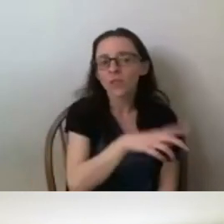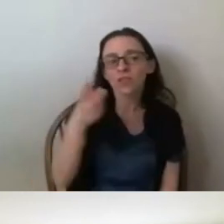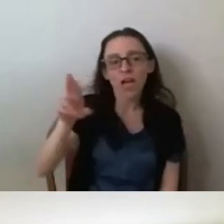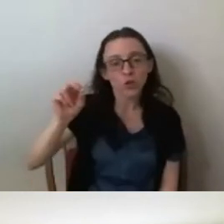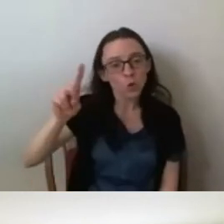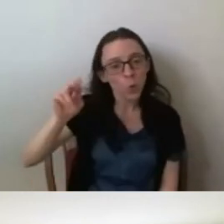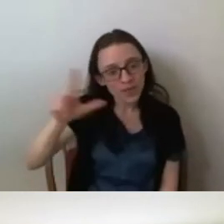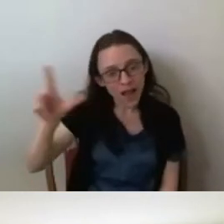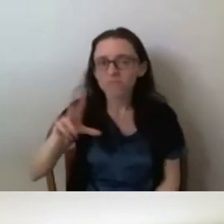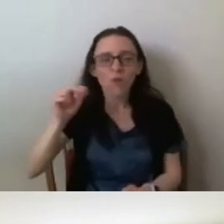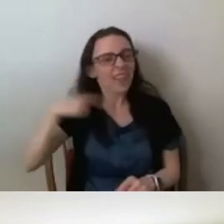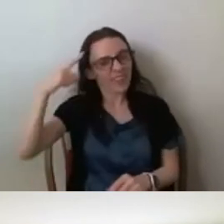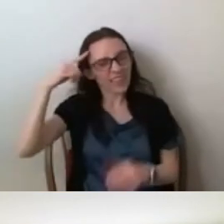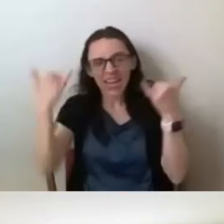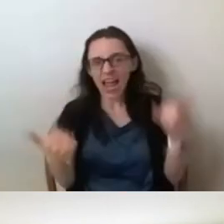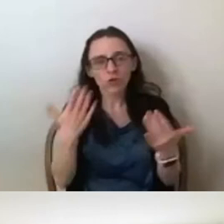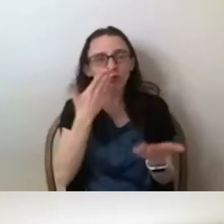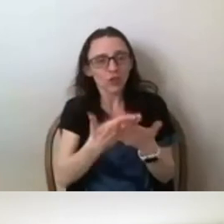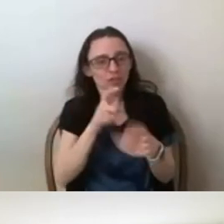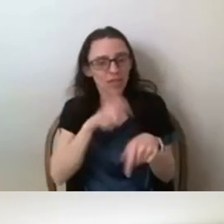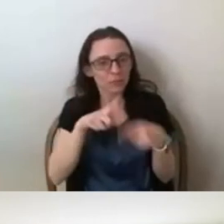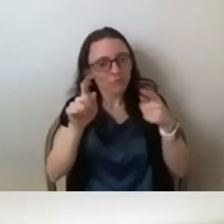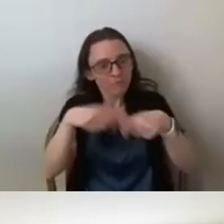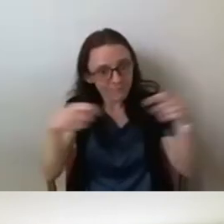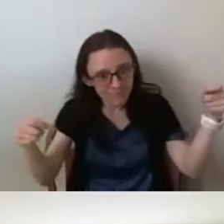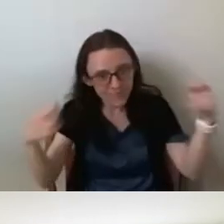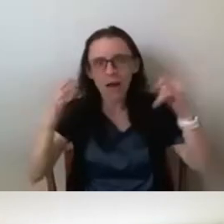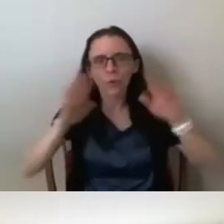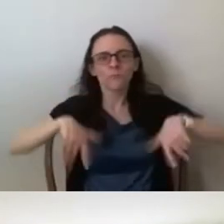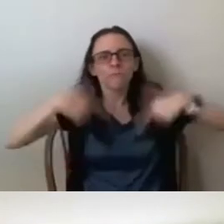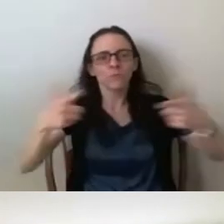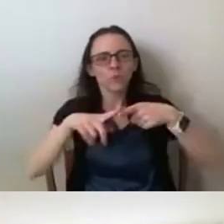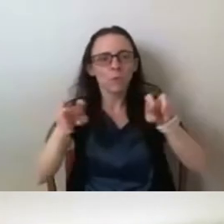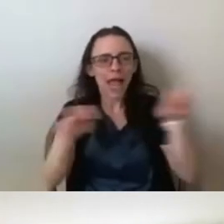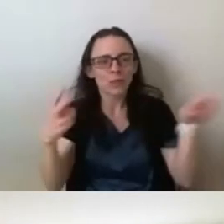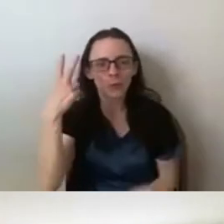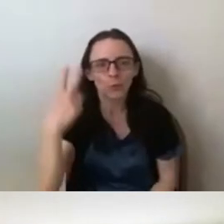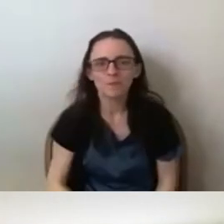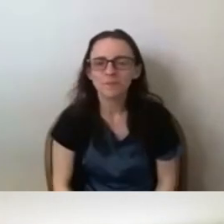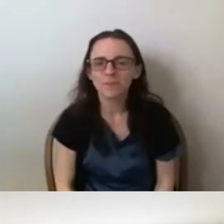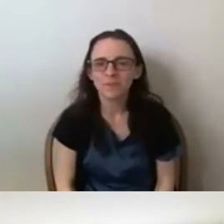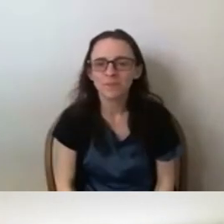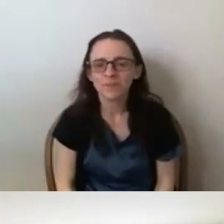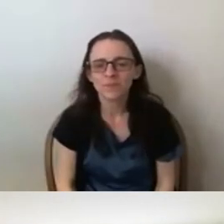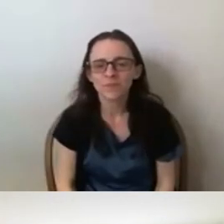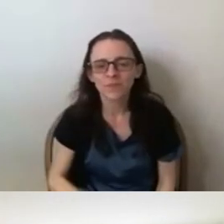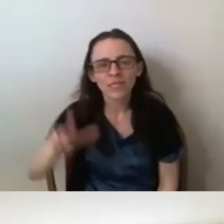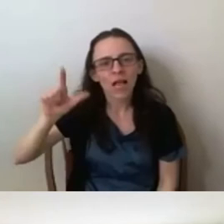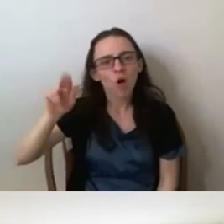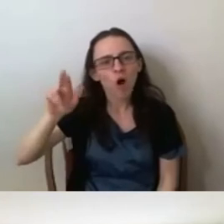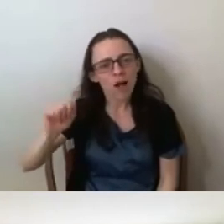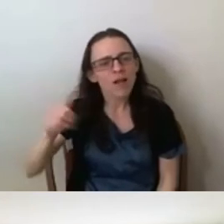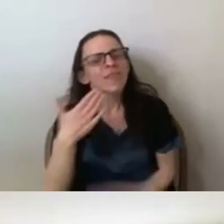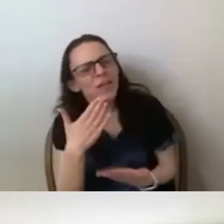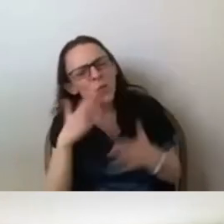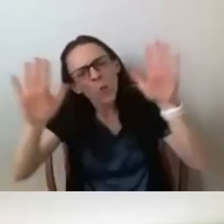time. And I thank you all so much. And we're going to pass things on to panel two. Thank you. Wonderful panel. thank you,